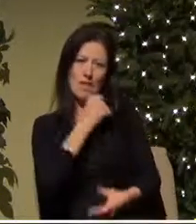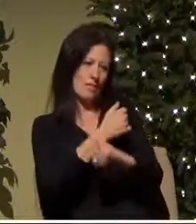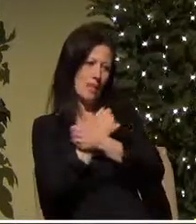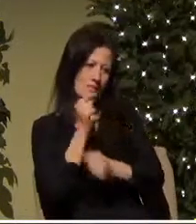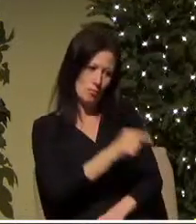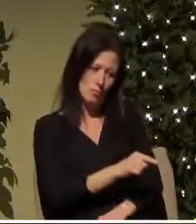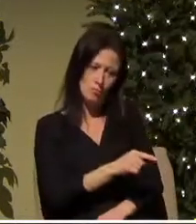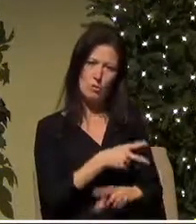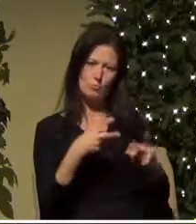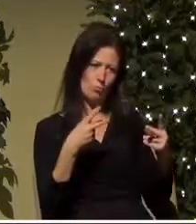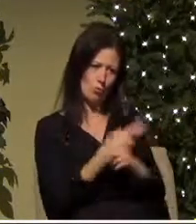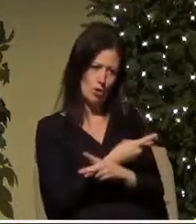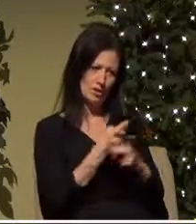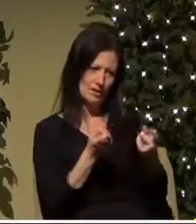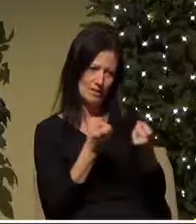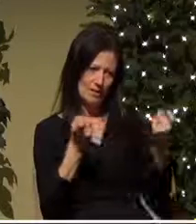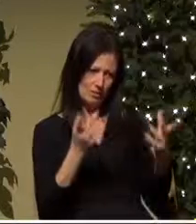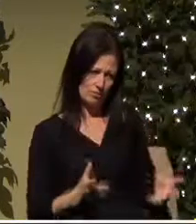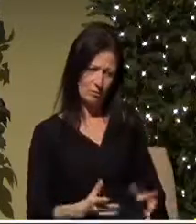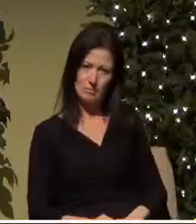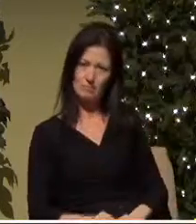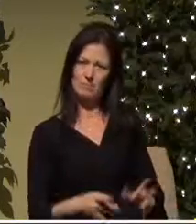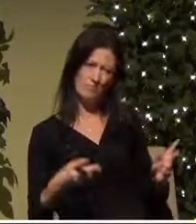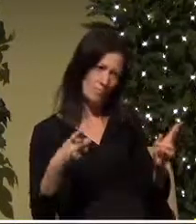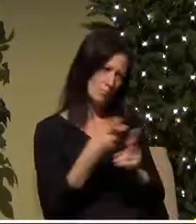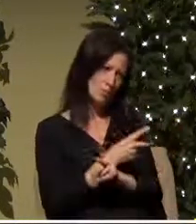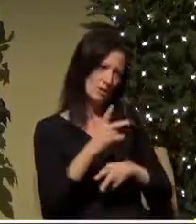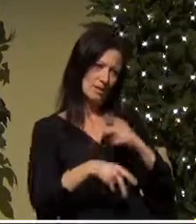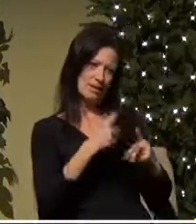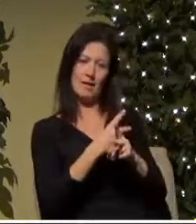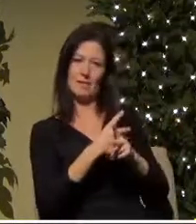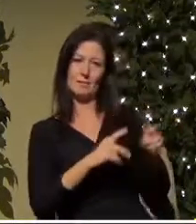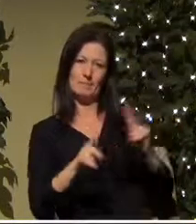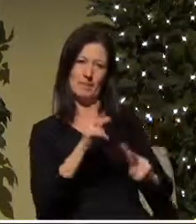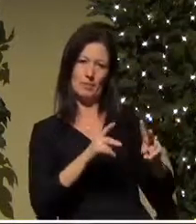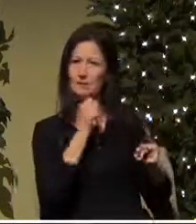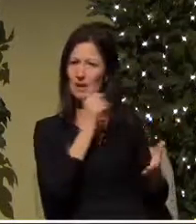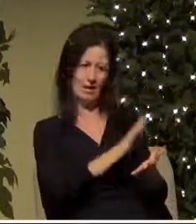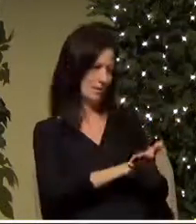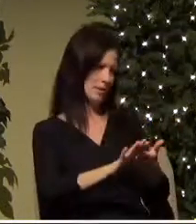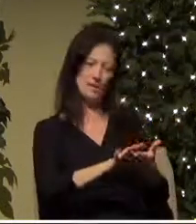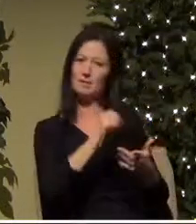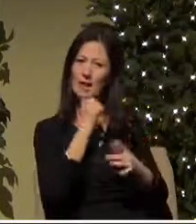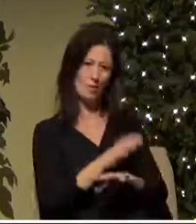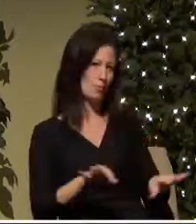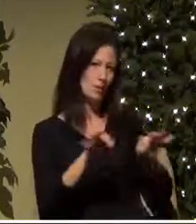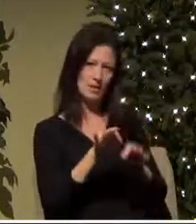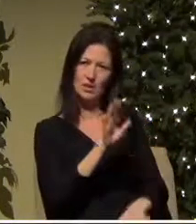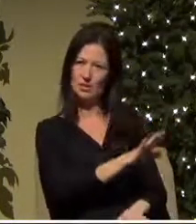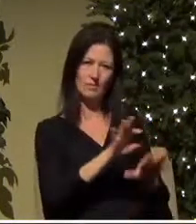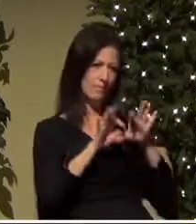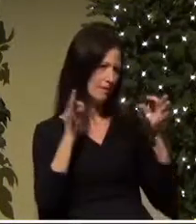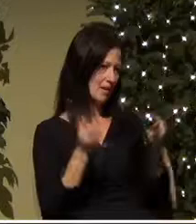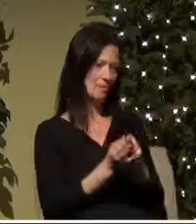worst of sinners the worst of people that they are unclean and unworthy their families cast them out and want